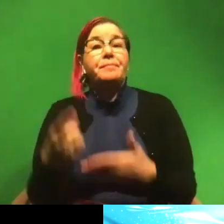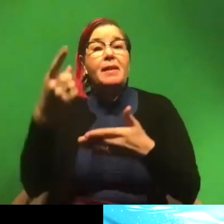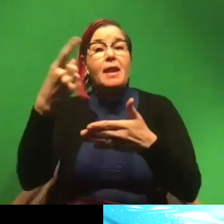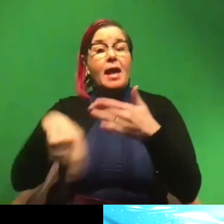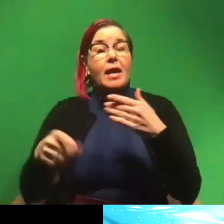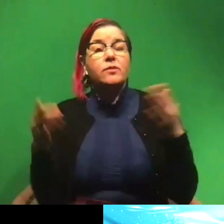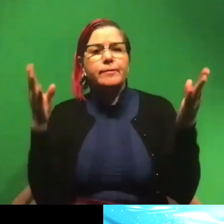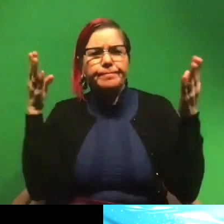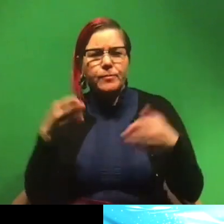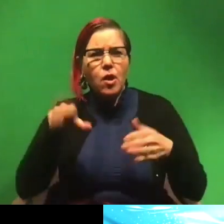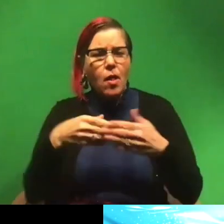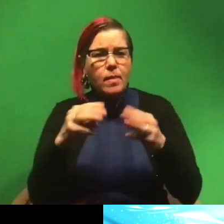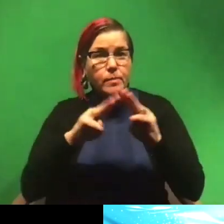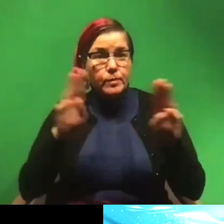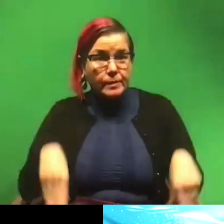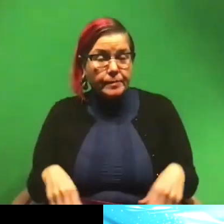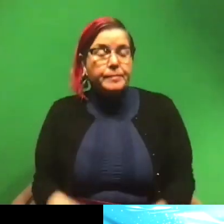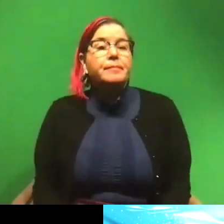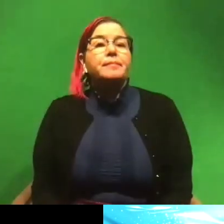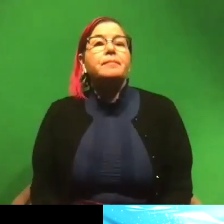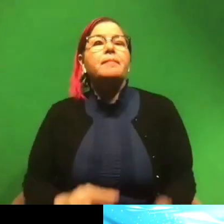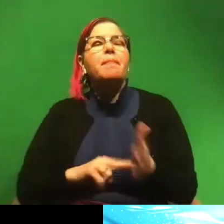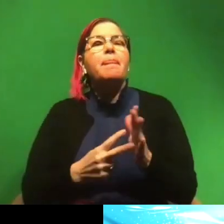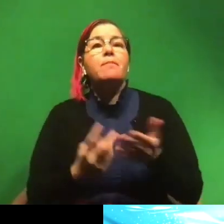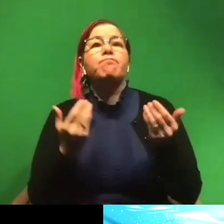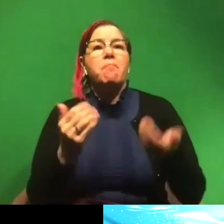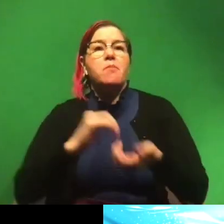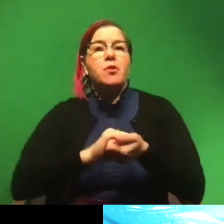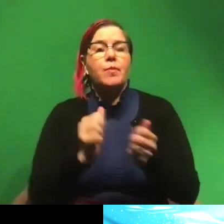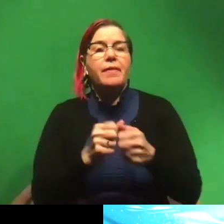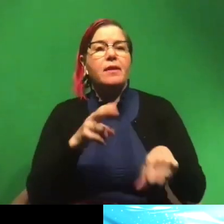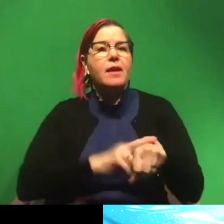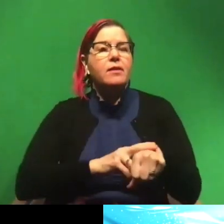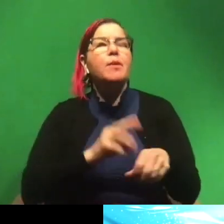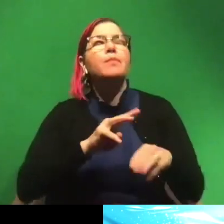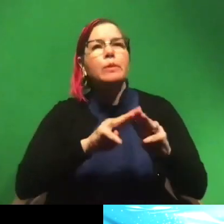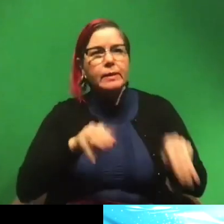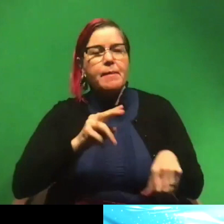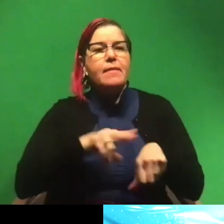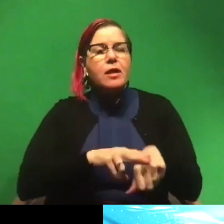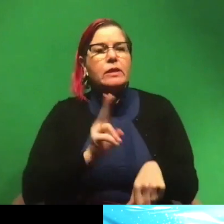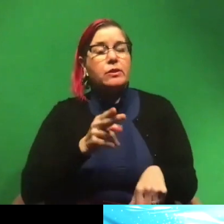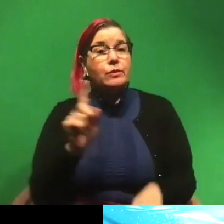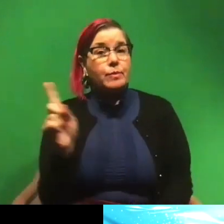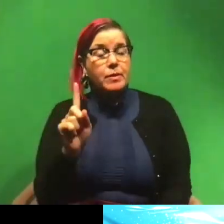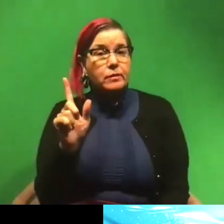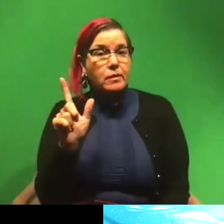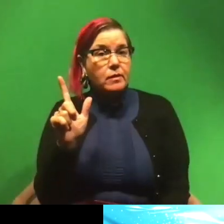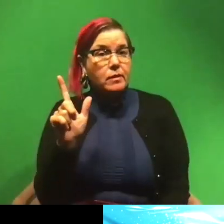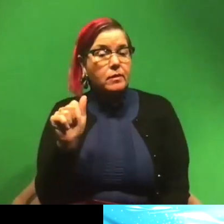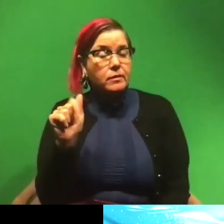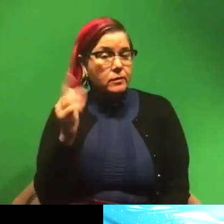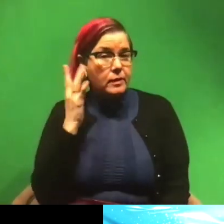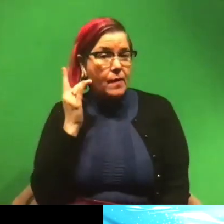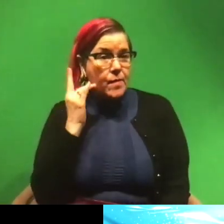doing all museums. So we've partnered up with the Museum of Natural History in Los